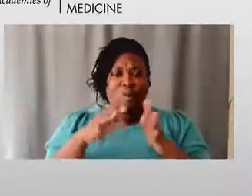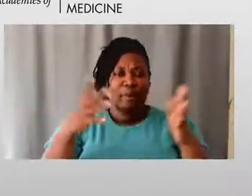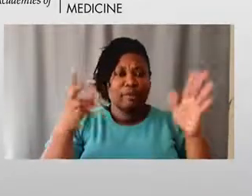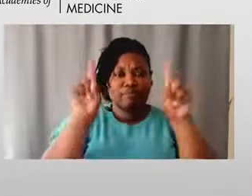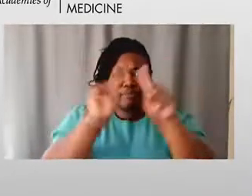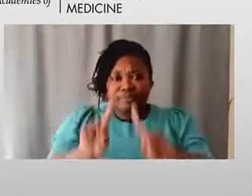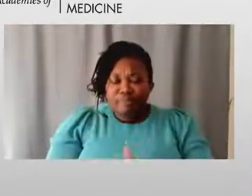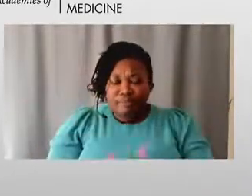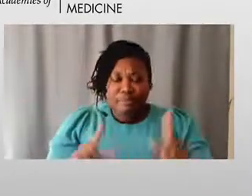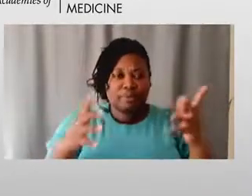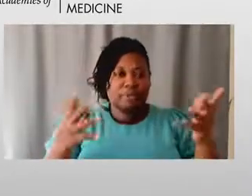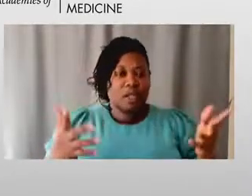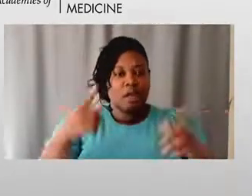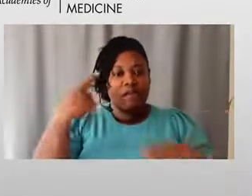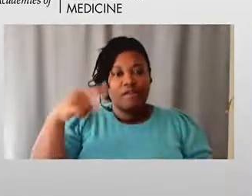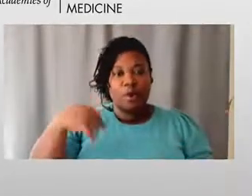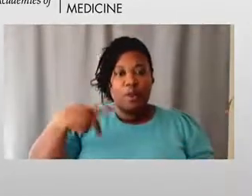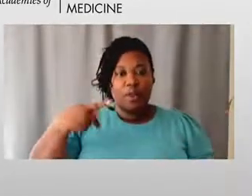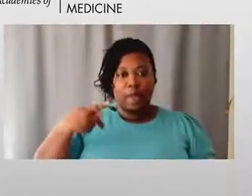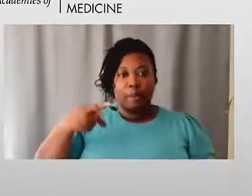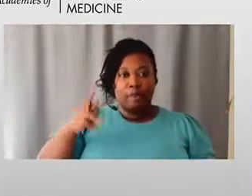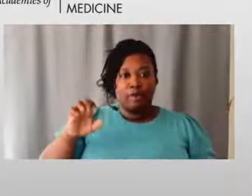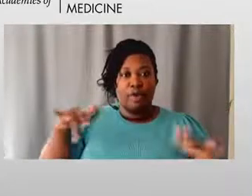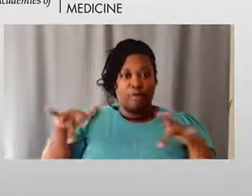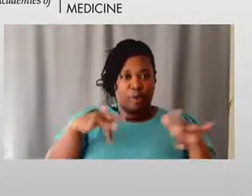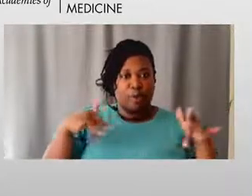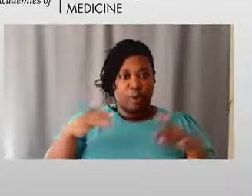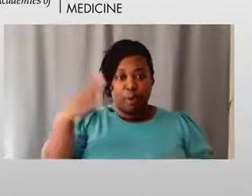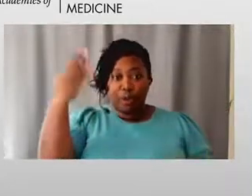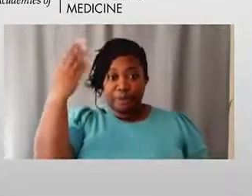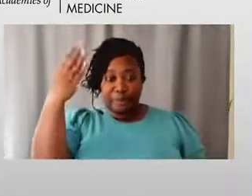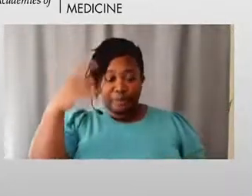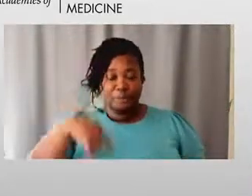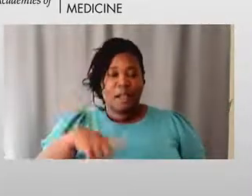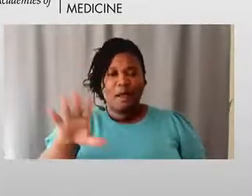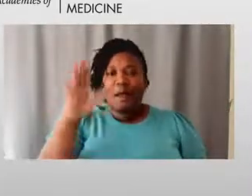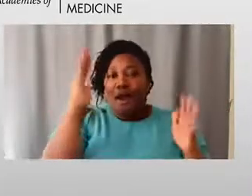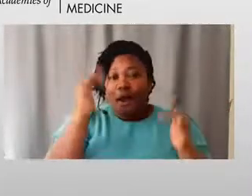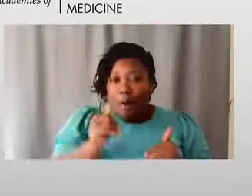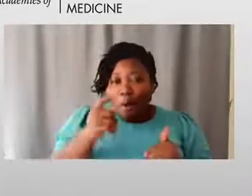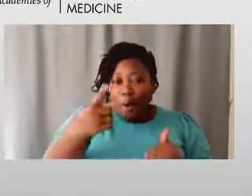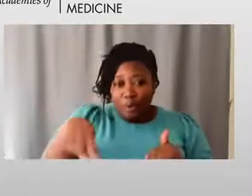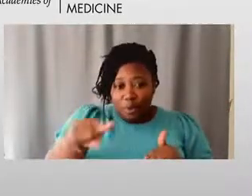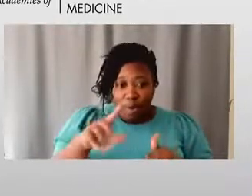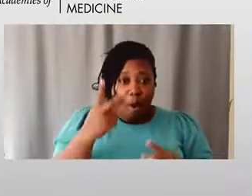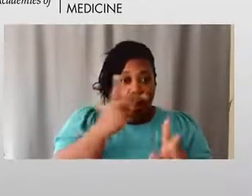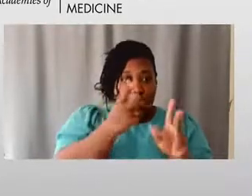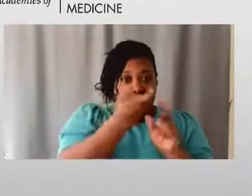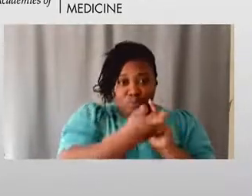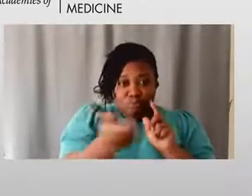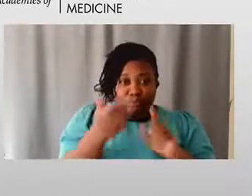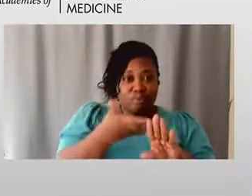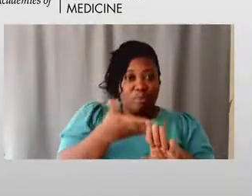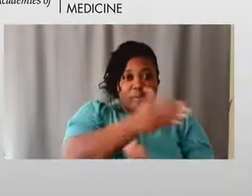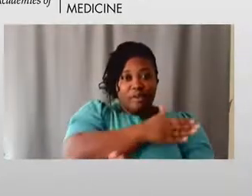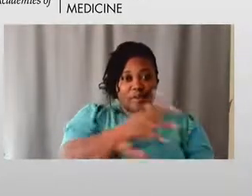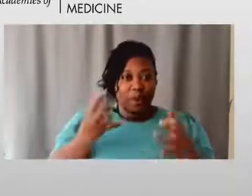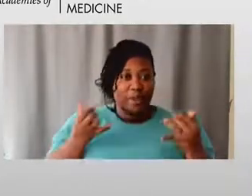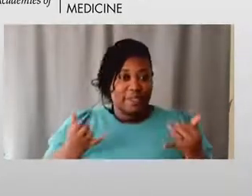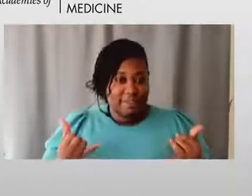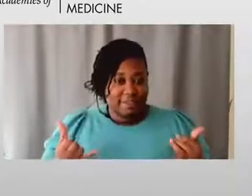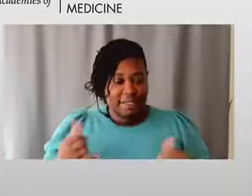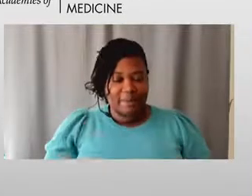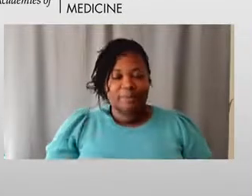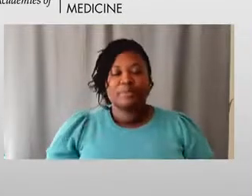of the pre-recorded keynote talk. We hope that you were able to see it before today's event.